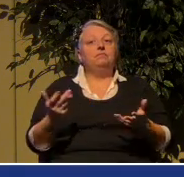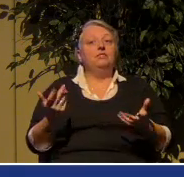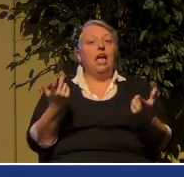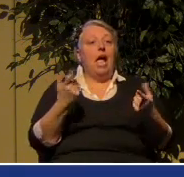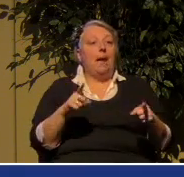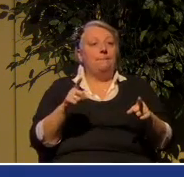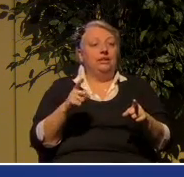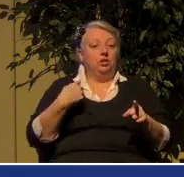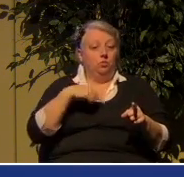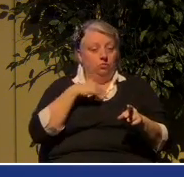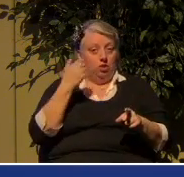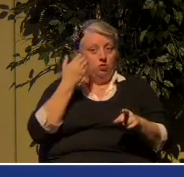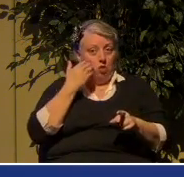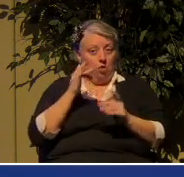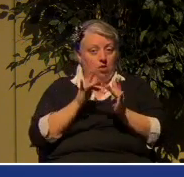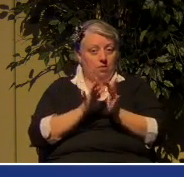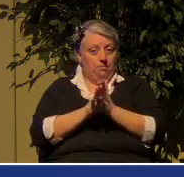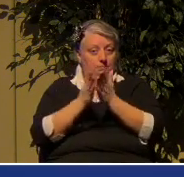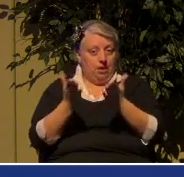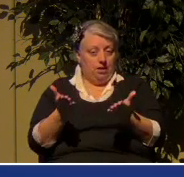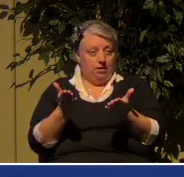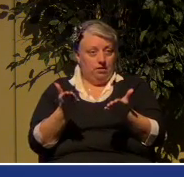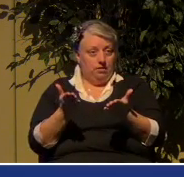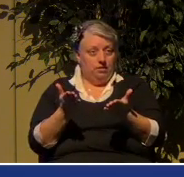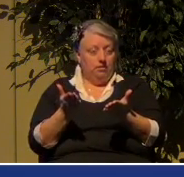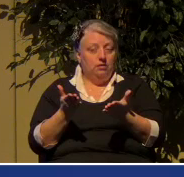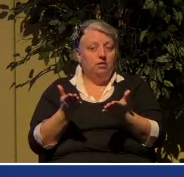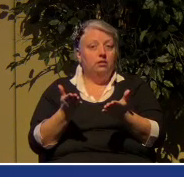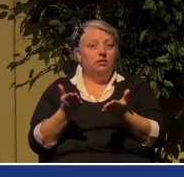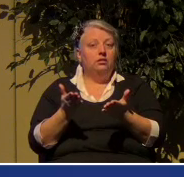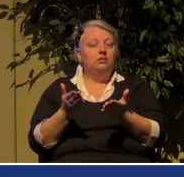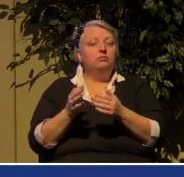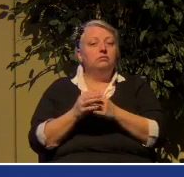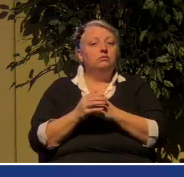scriptures? What happens when we